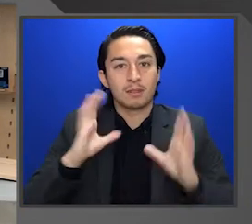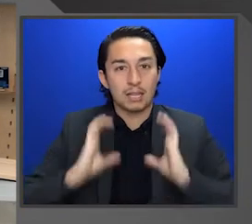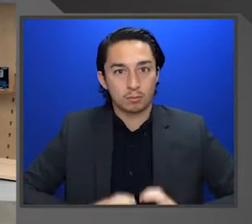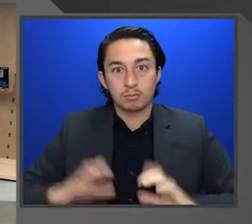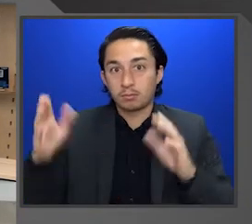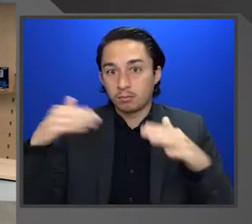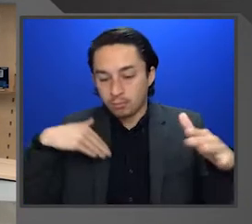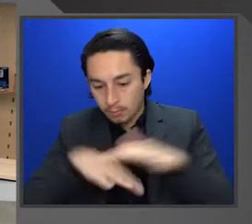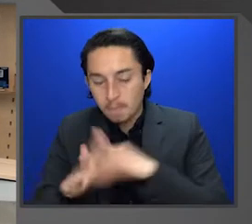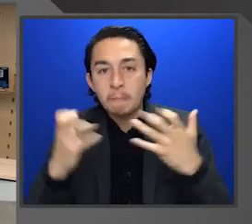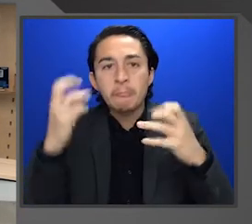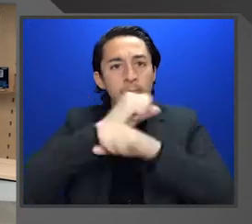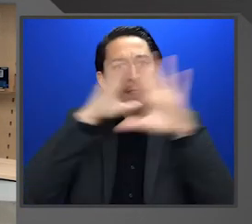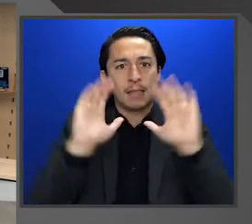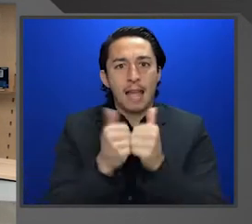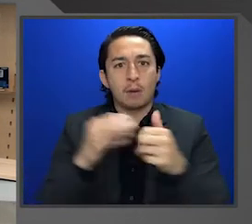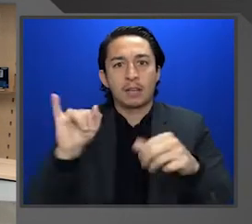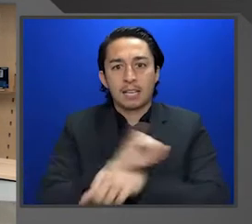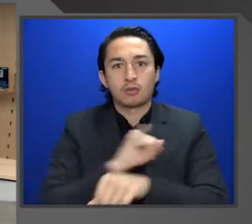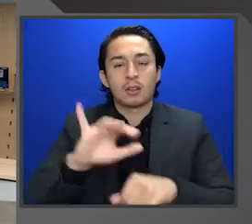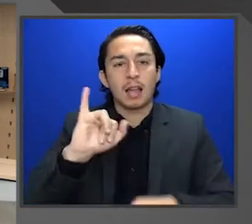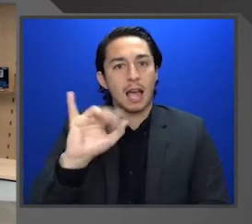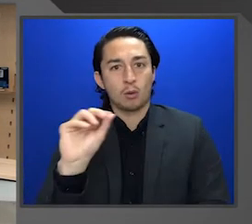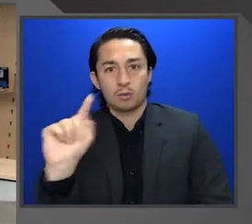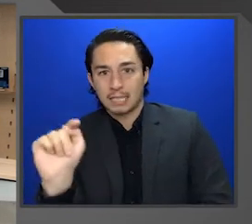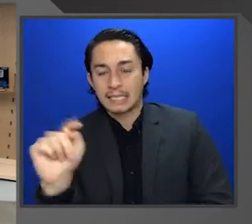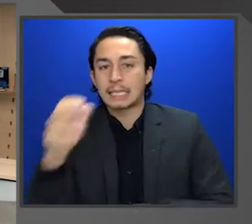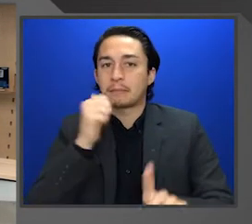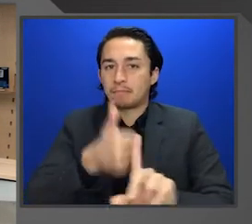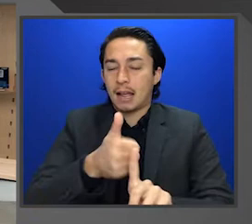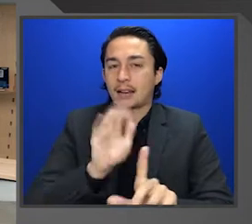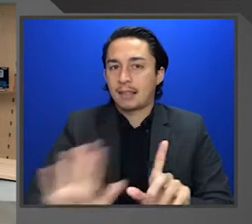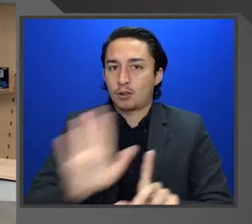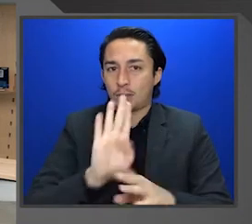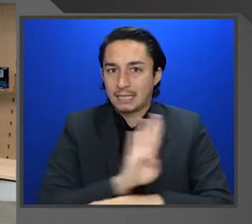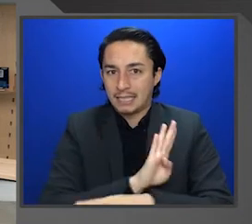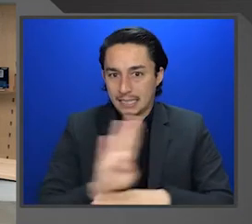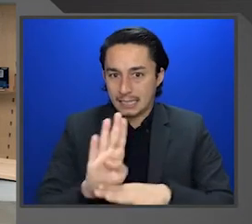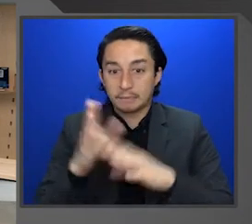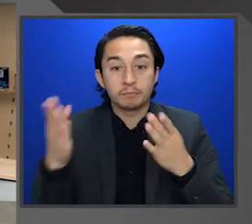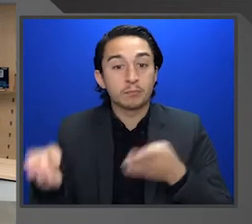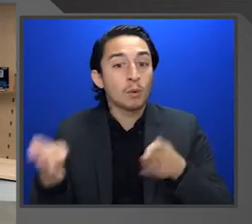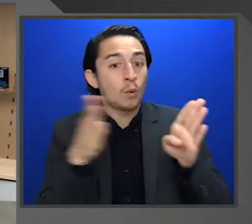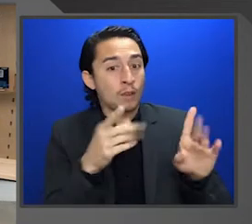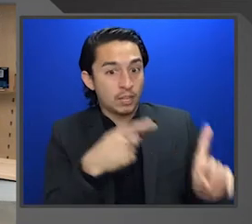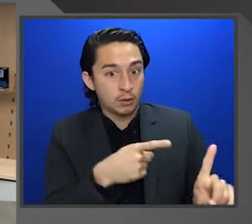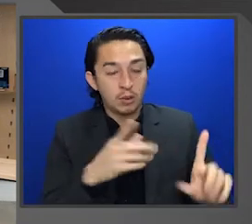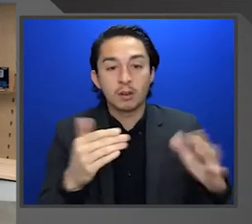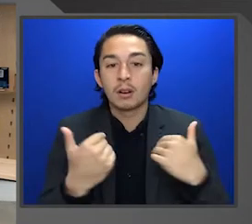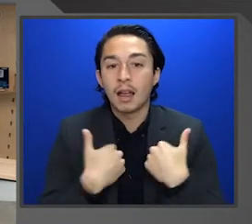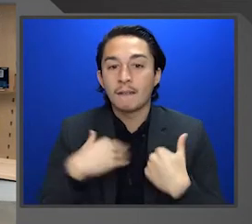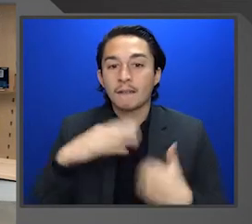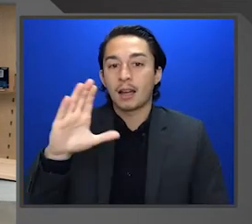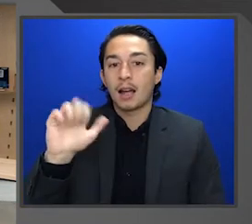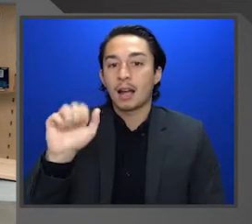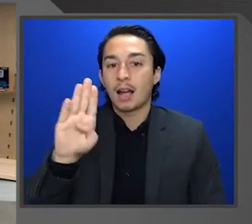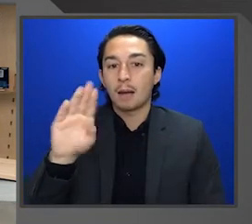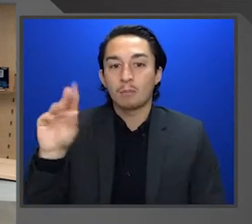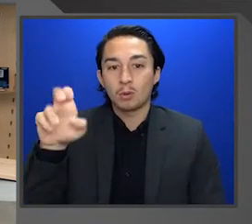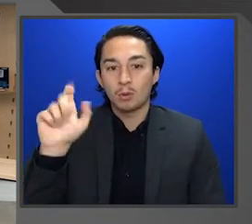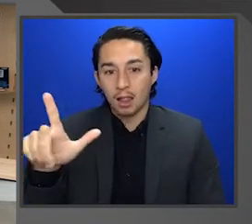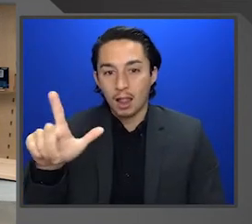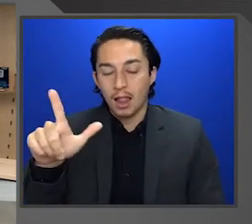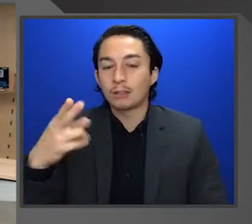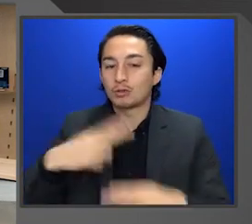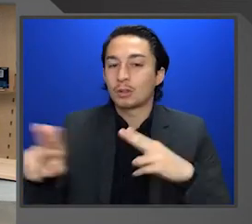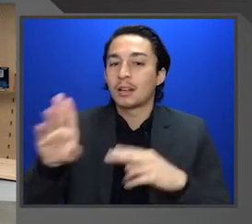When they come in they want to envision how industrial IoT can impact their business. Over here we have our Kagool